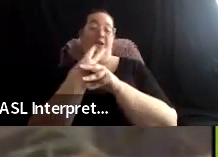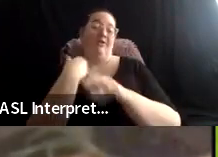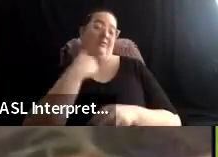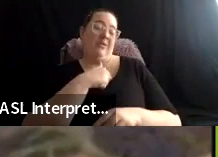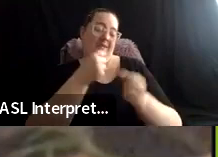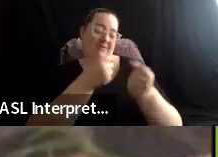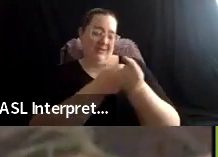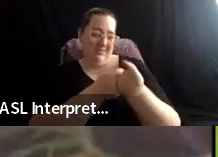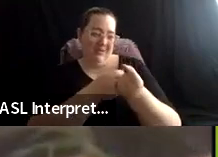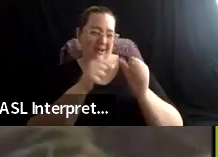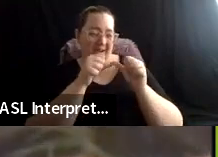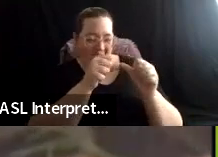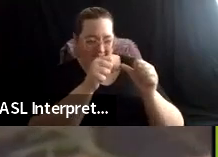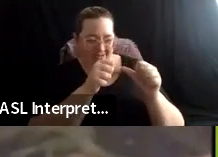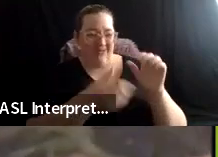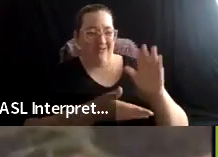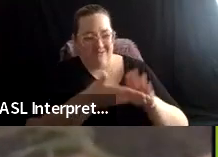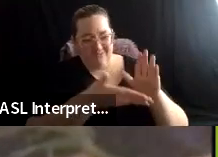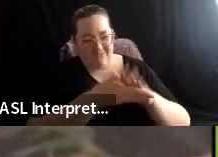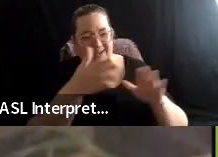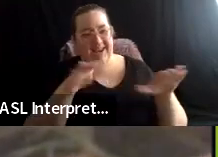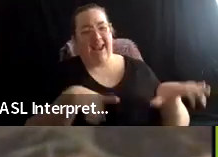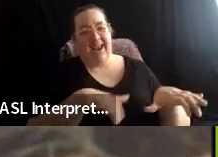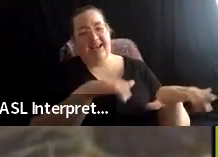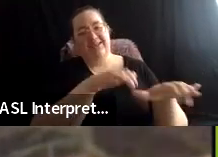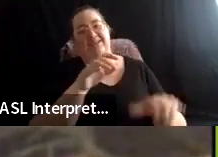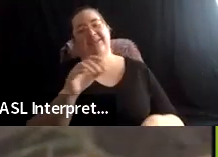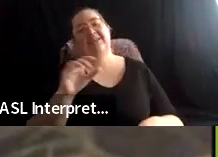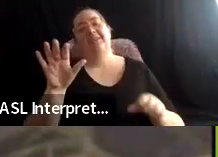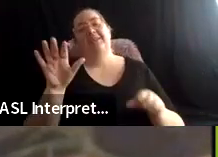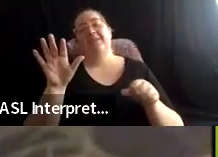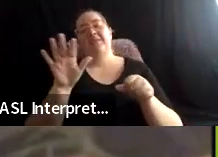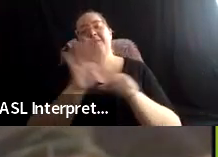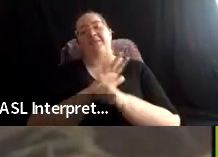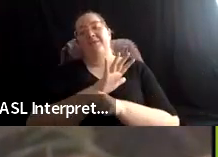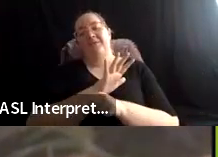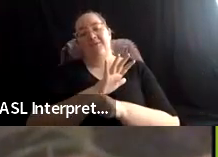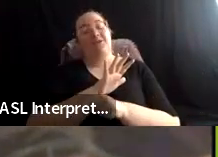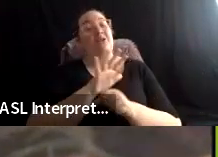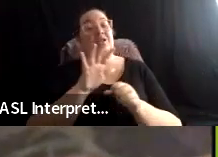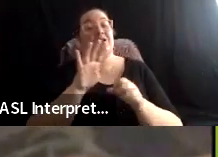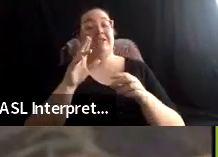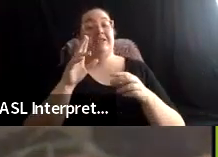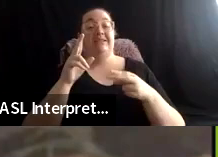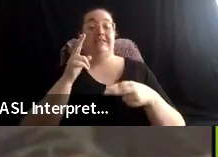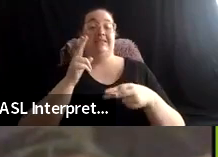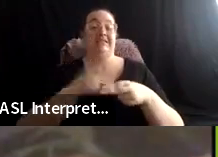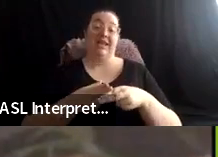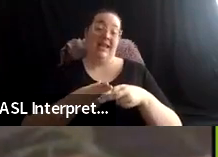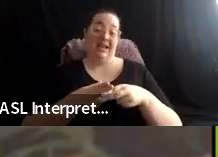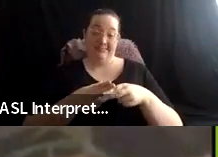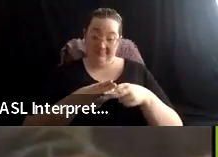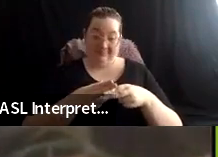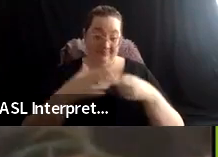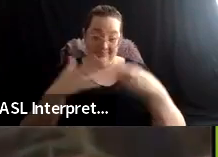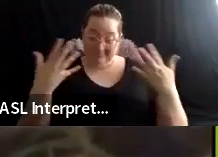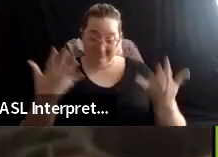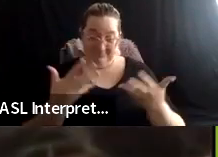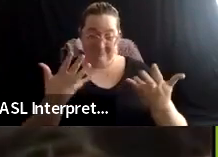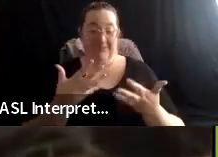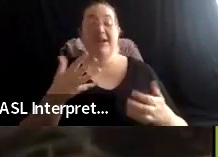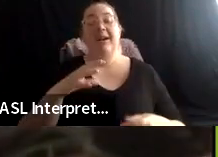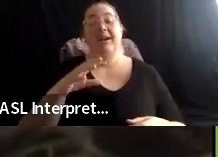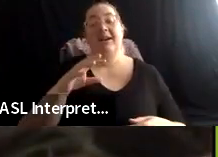that's the branch of action, it's full poetic name, is branch of action, speculative architecture of the overflow, uh, so the overflow for